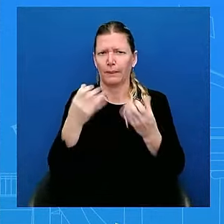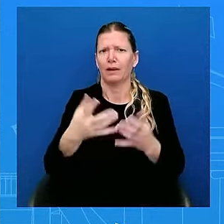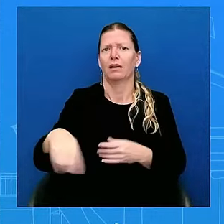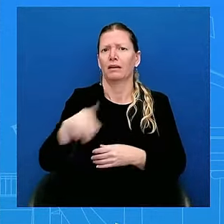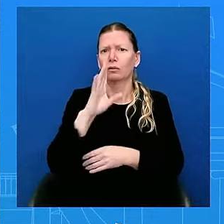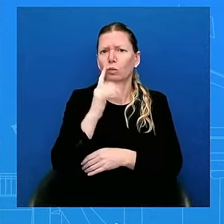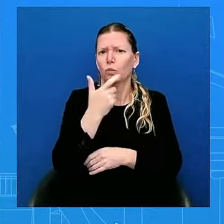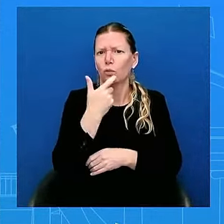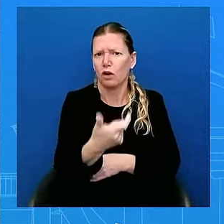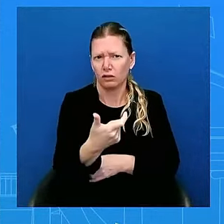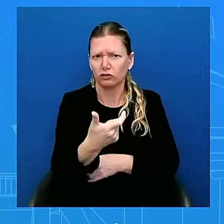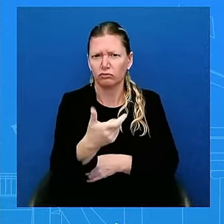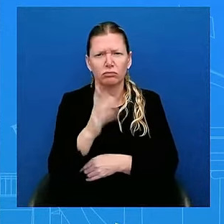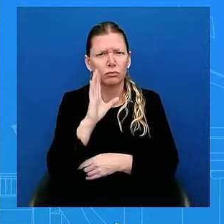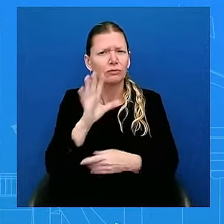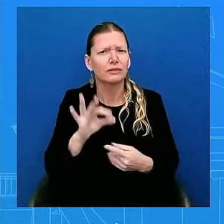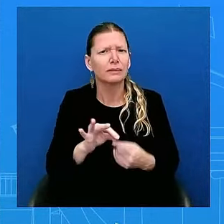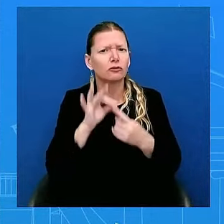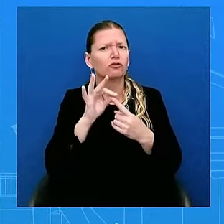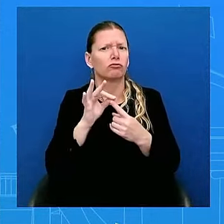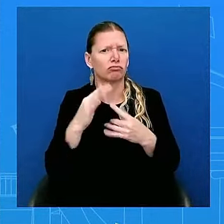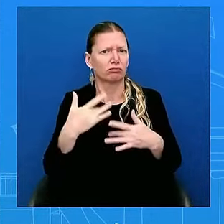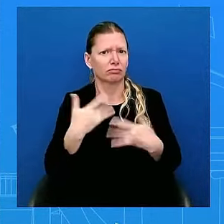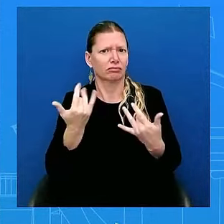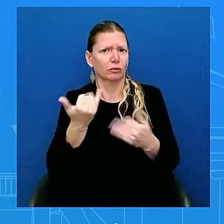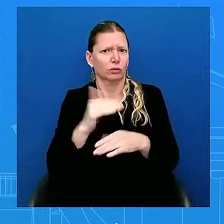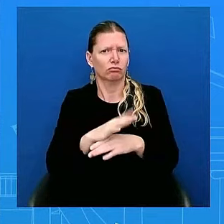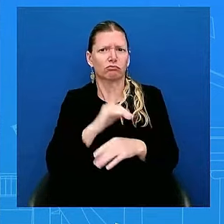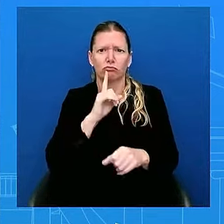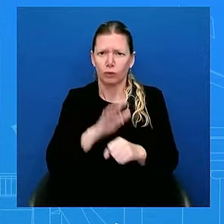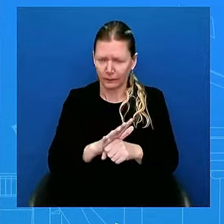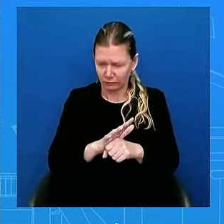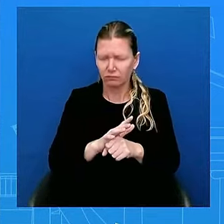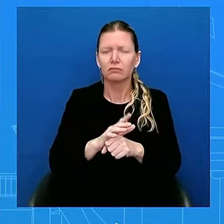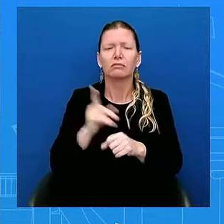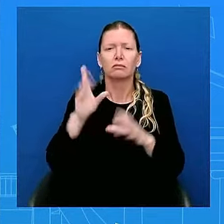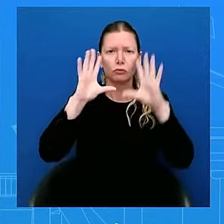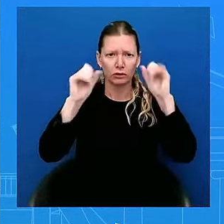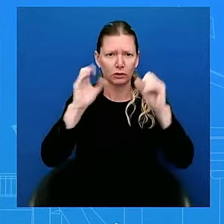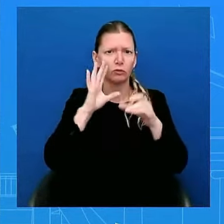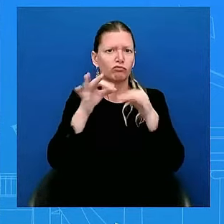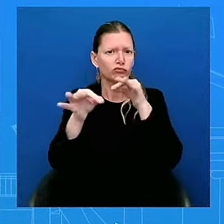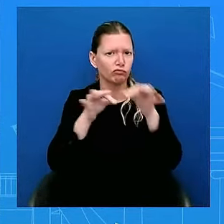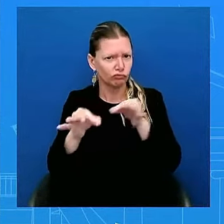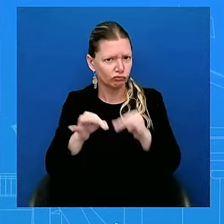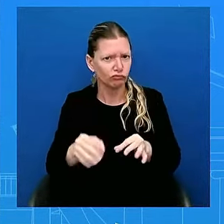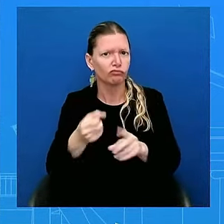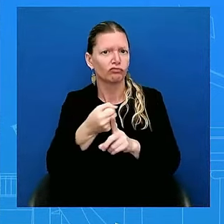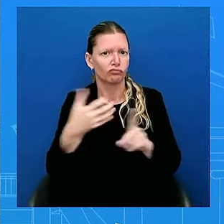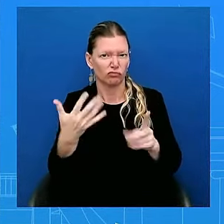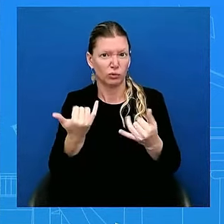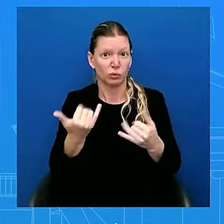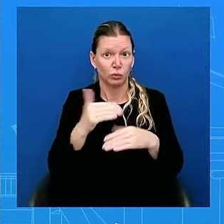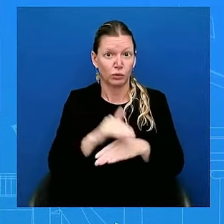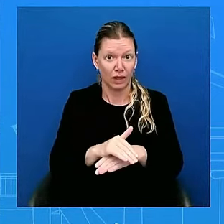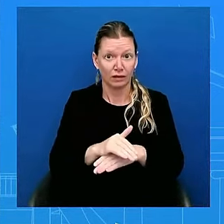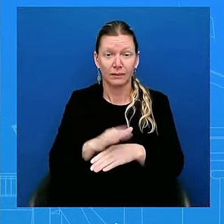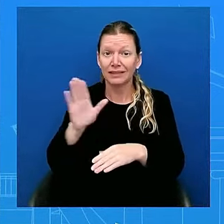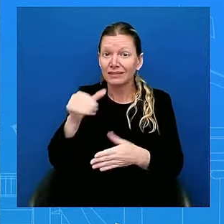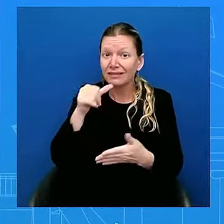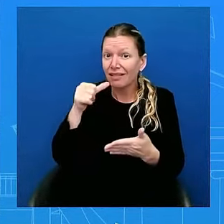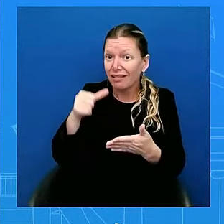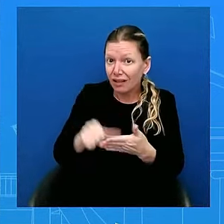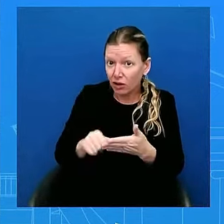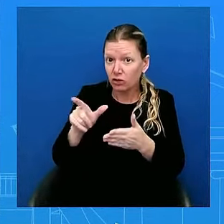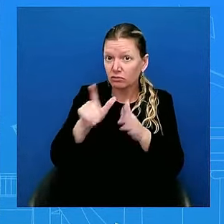directly to all of you tonight. But, in his letter, he talked about the country. He talked about the party. He talked about the moment that we're in right